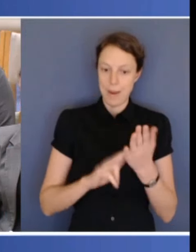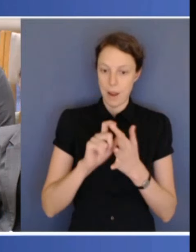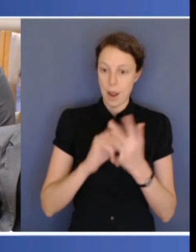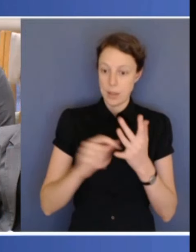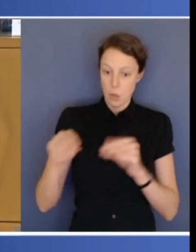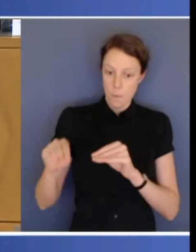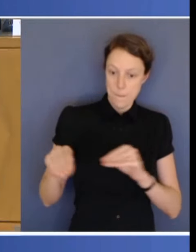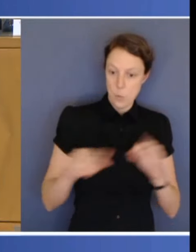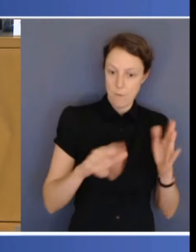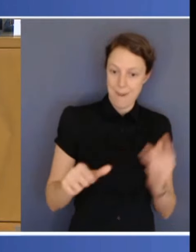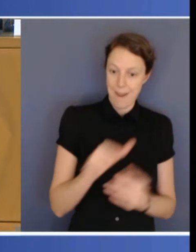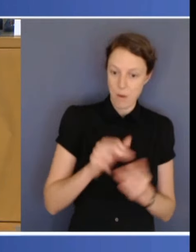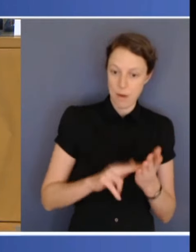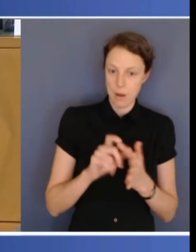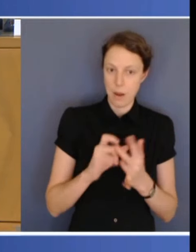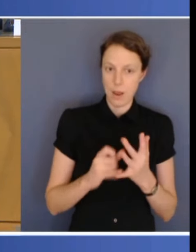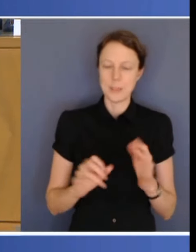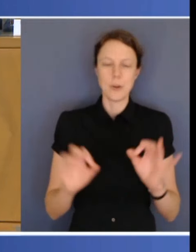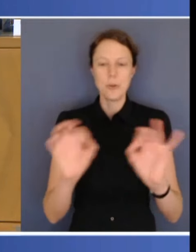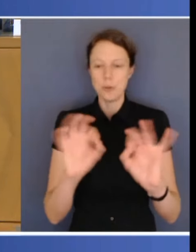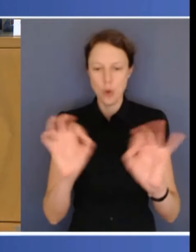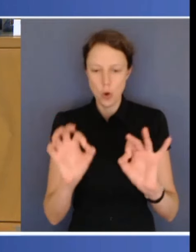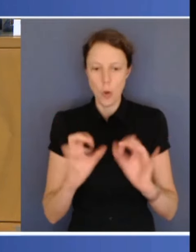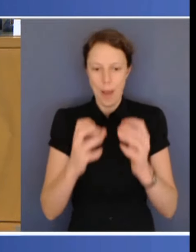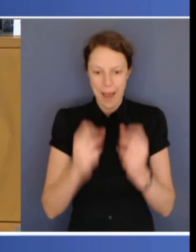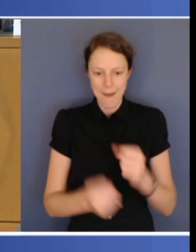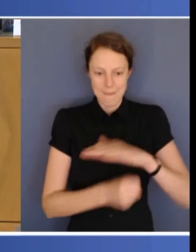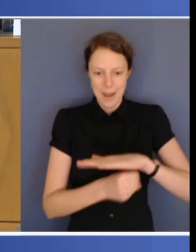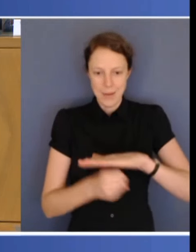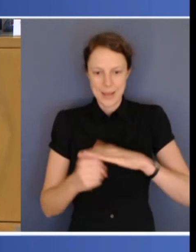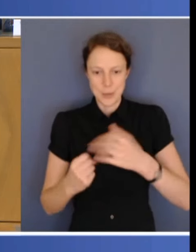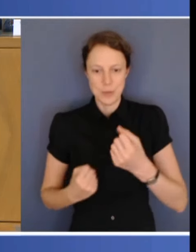foundational support is already there. What we're saying is there might be in the future